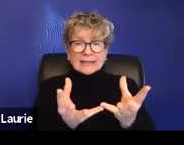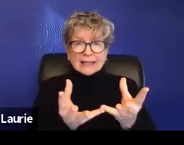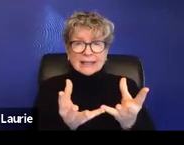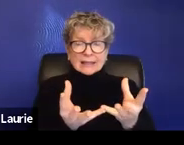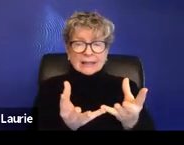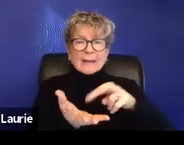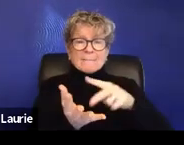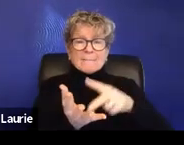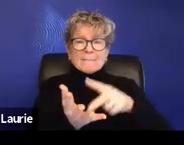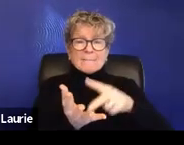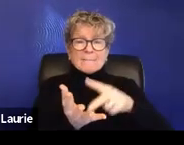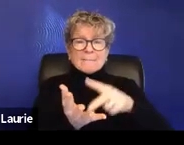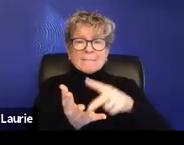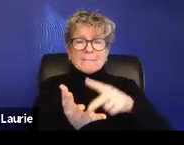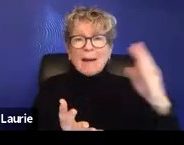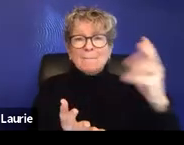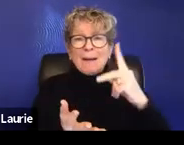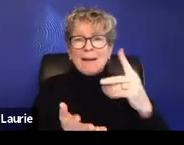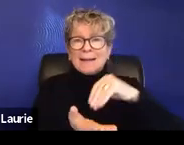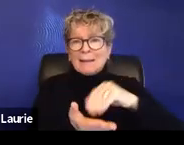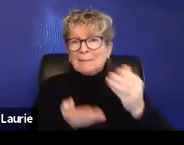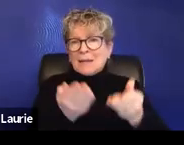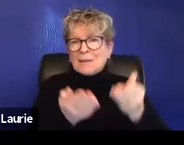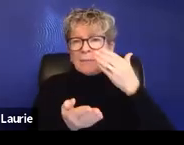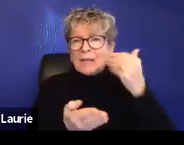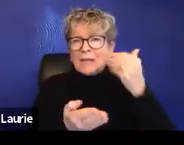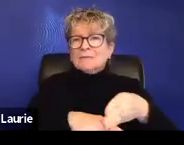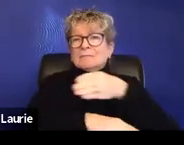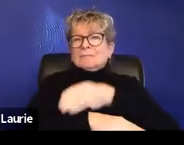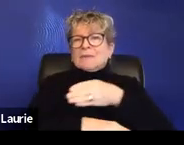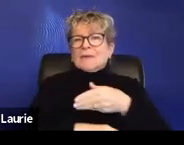they're just in a better position. Um,